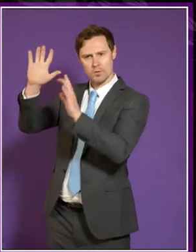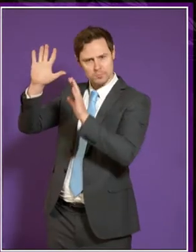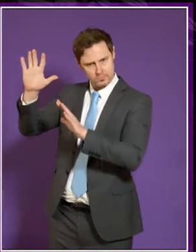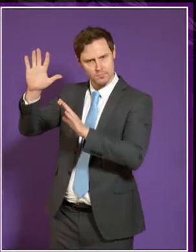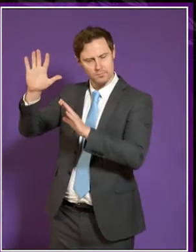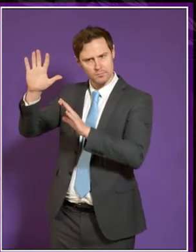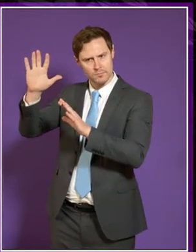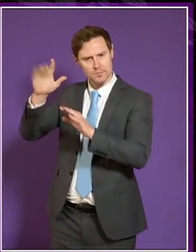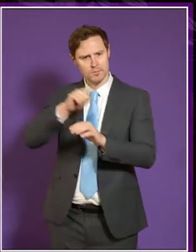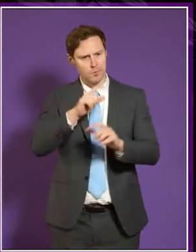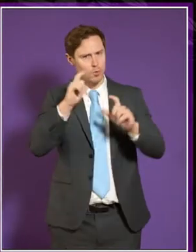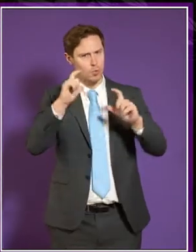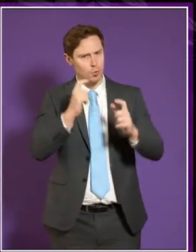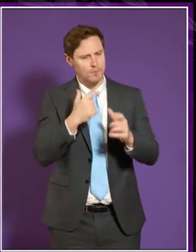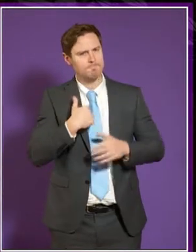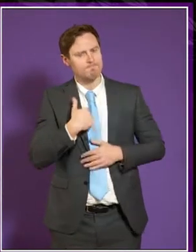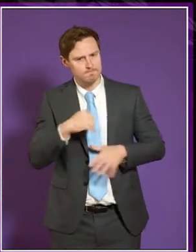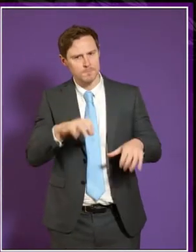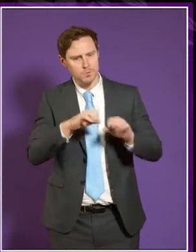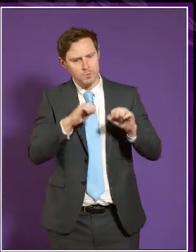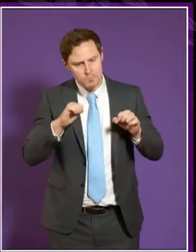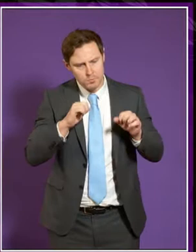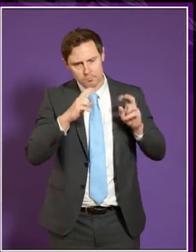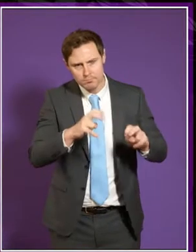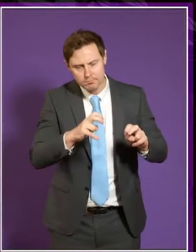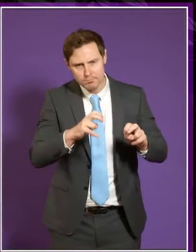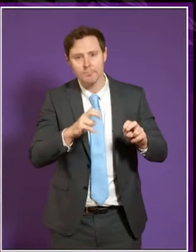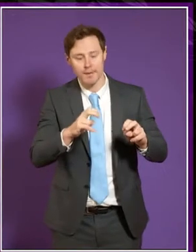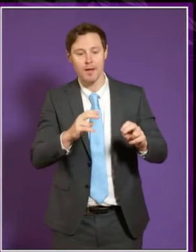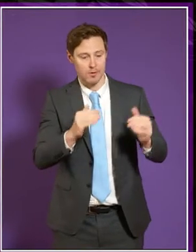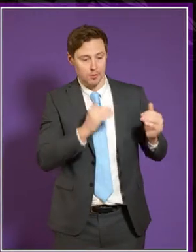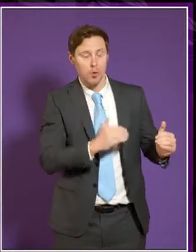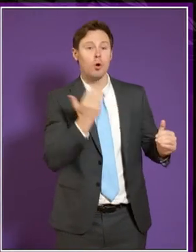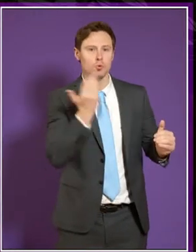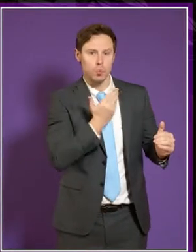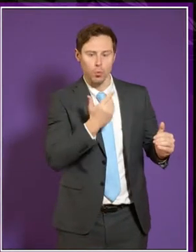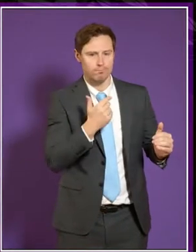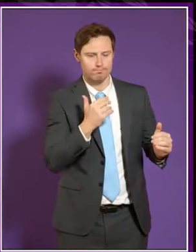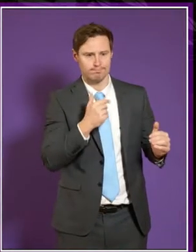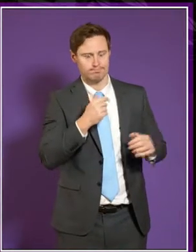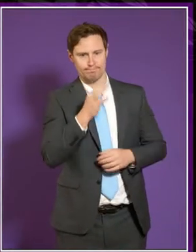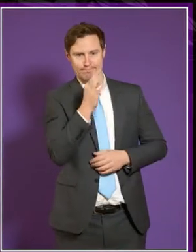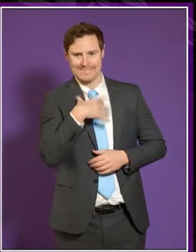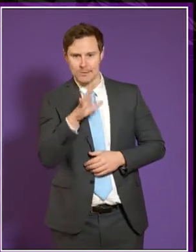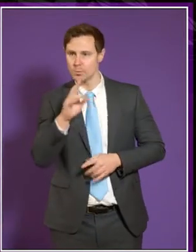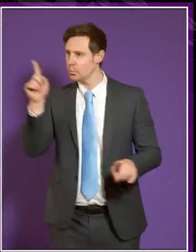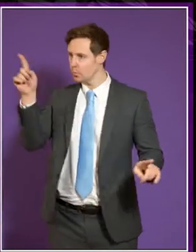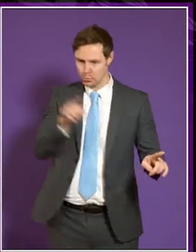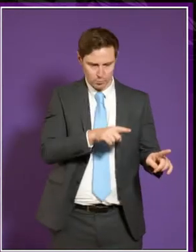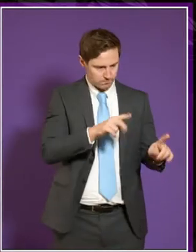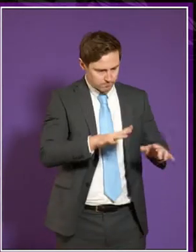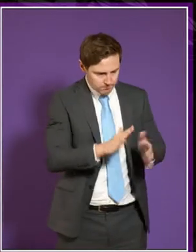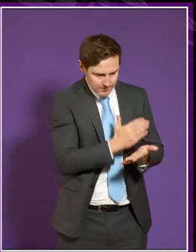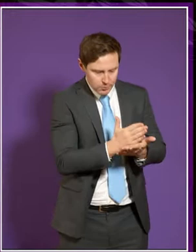a bit less so with the colleges, and less so again in relation to schools. So I've taken every